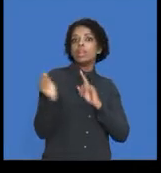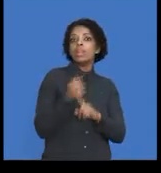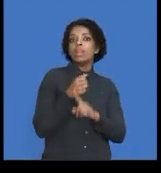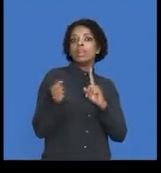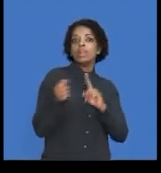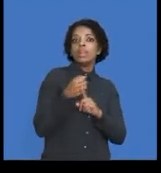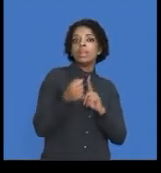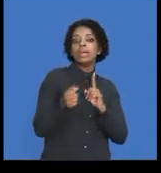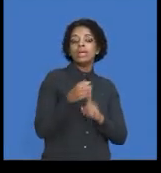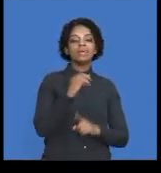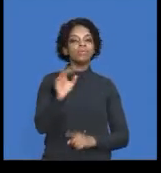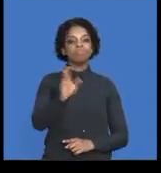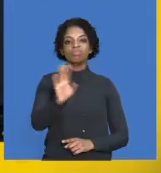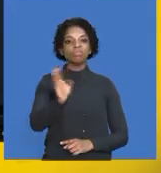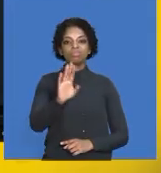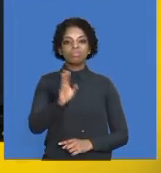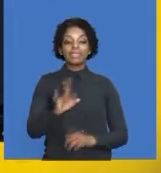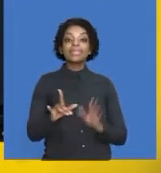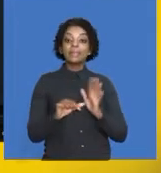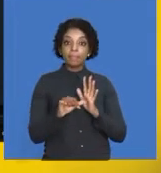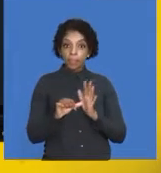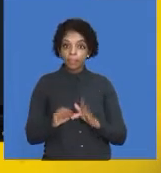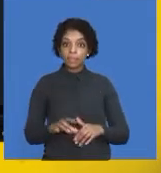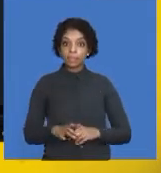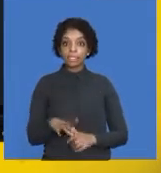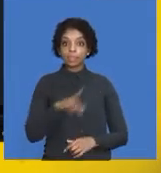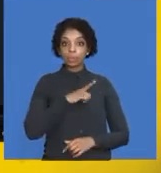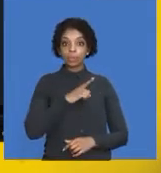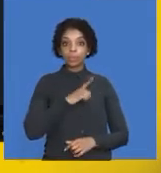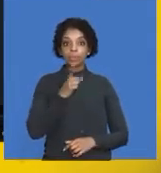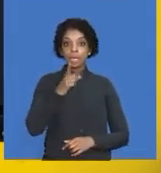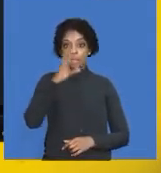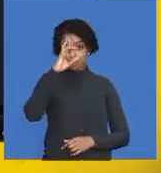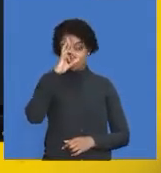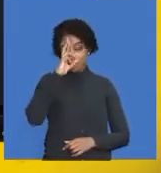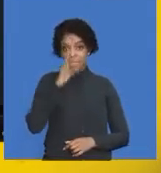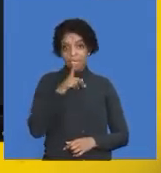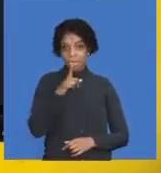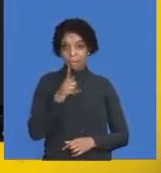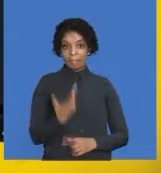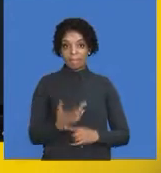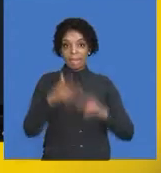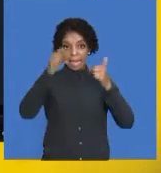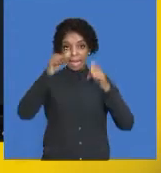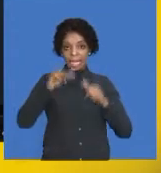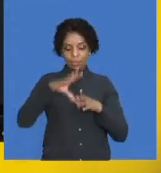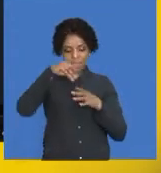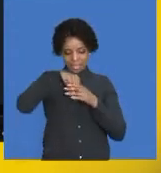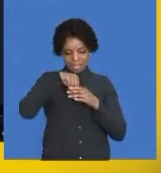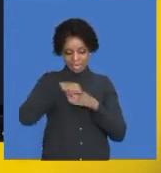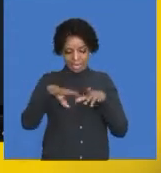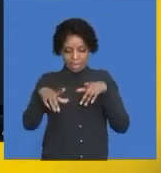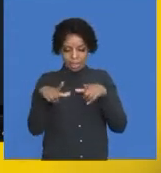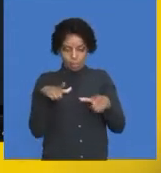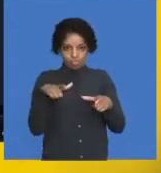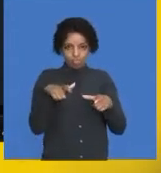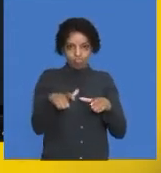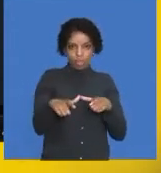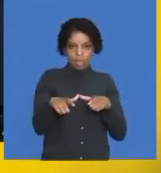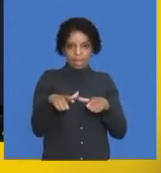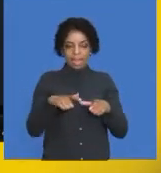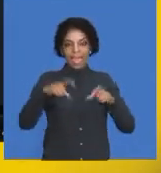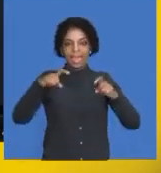place. Very important, people, because remember, accounting is part of internal control. We need to control